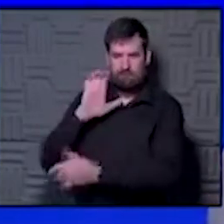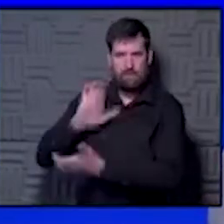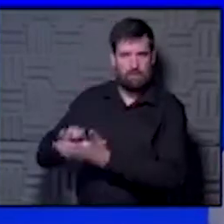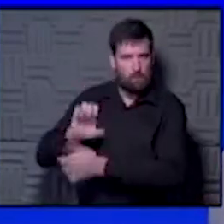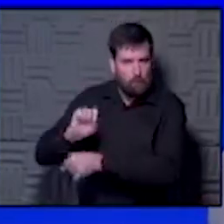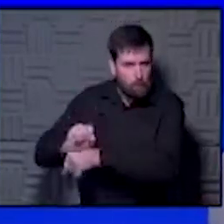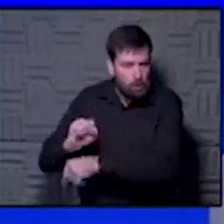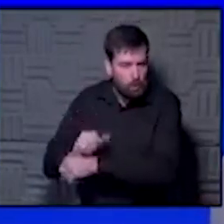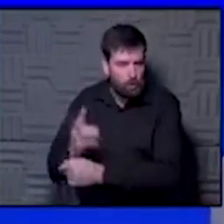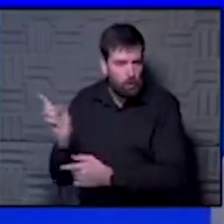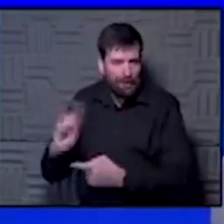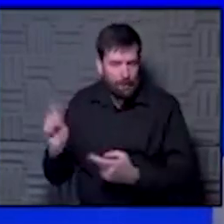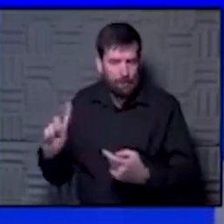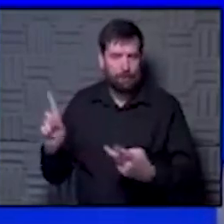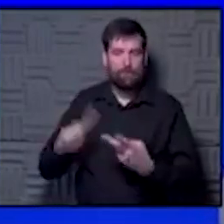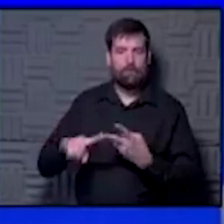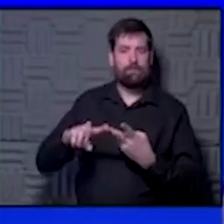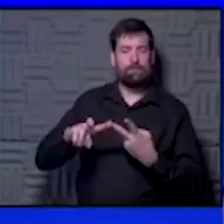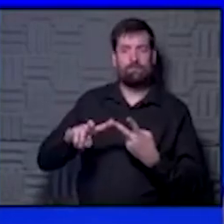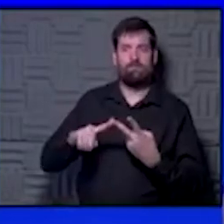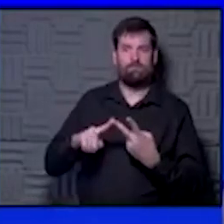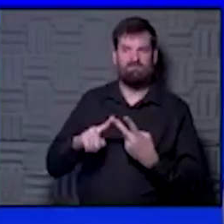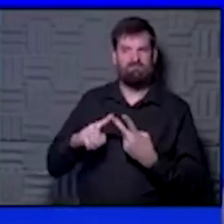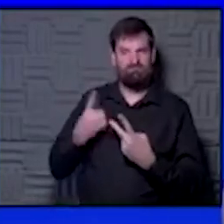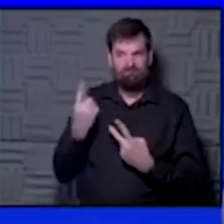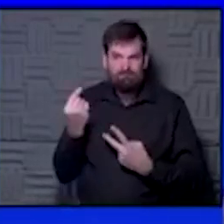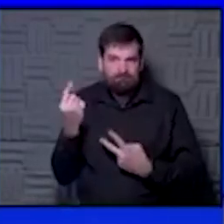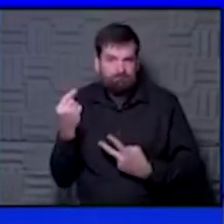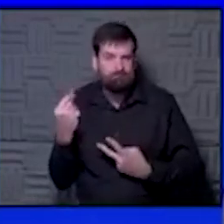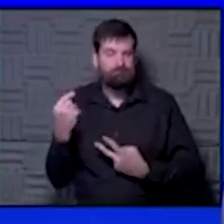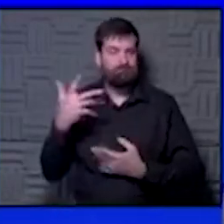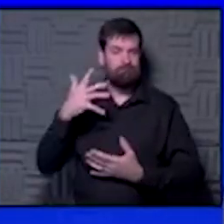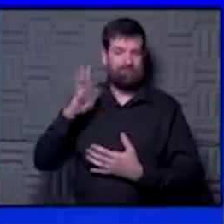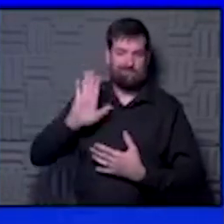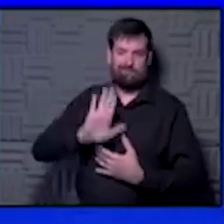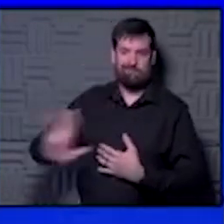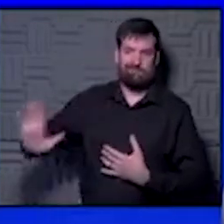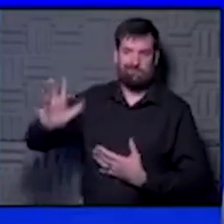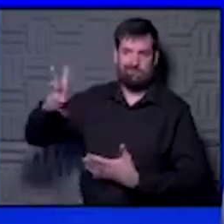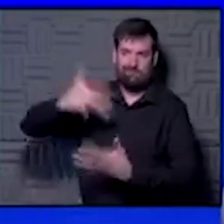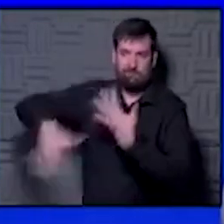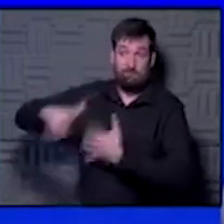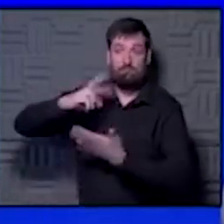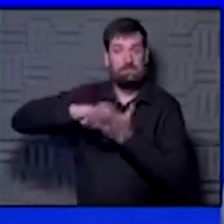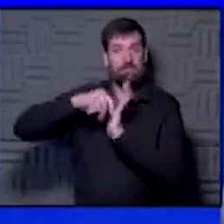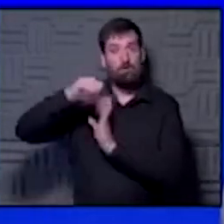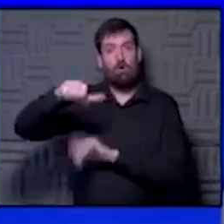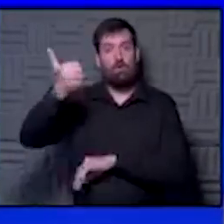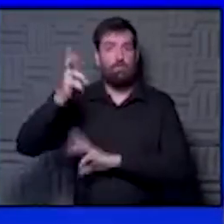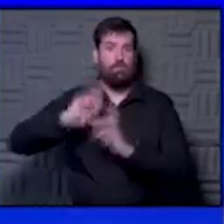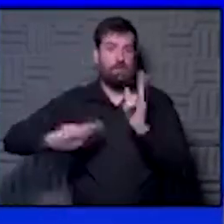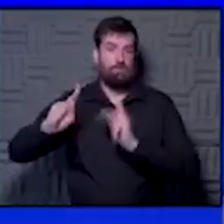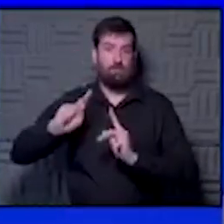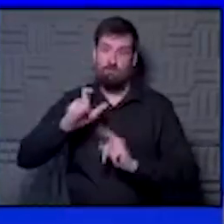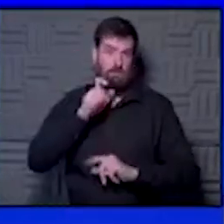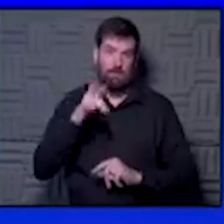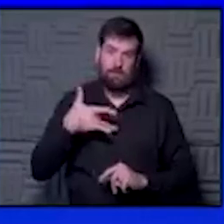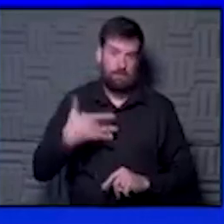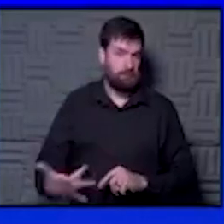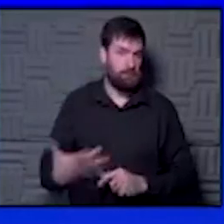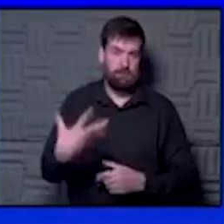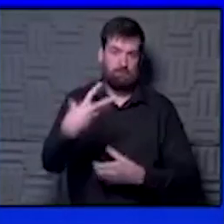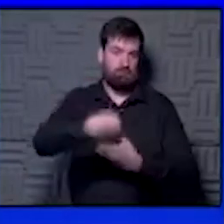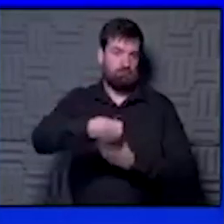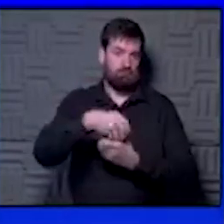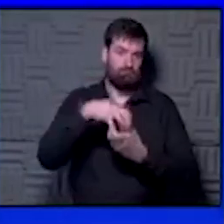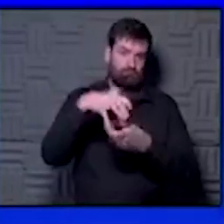what was the nature of all of those interactions, because now you're including other people who are not normally inside your